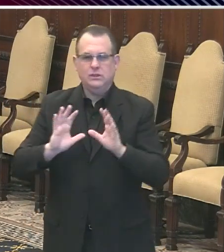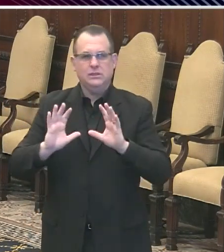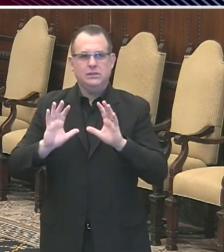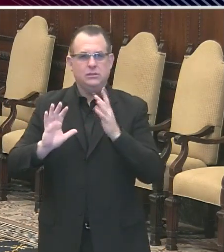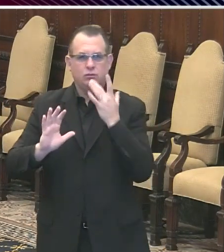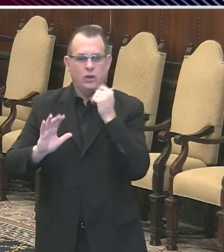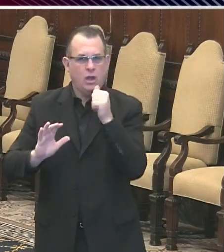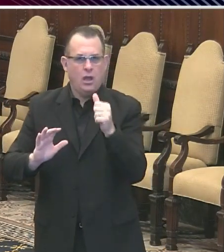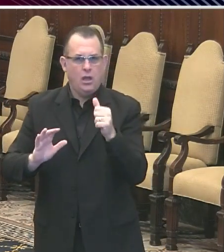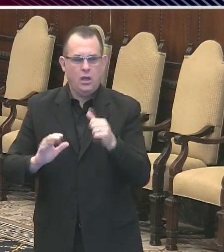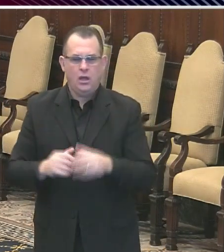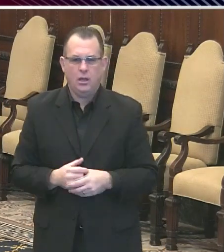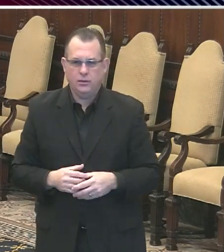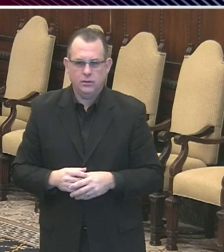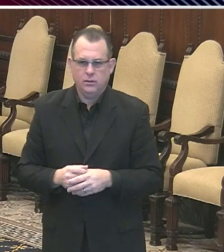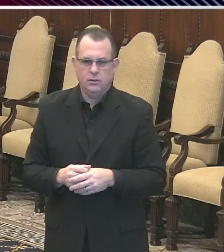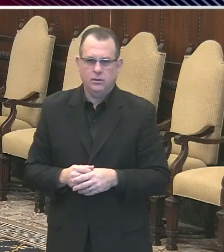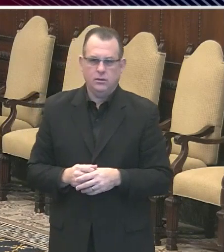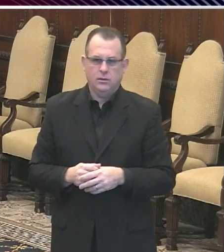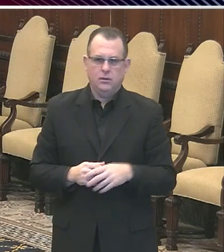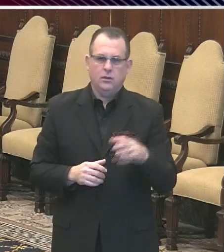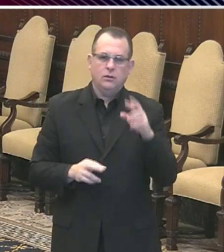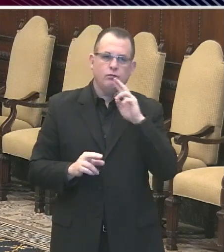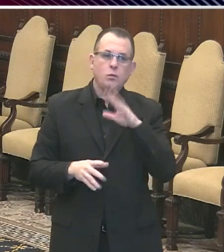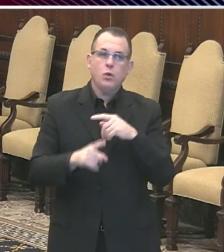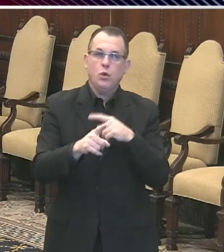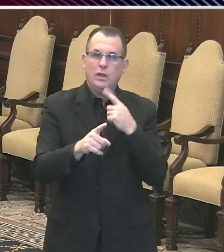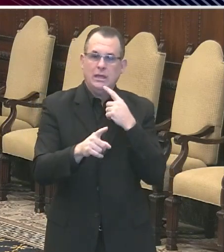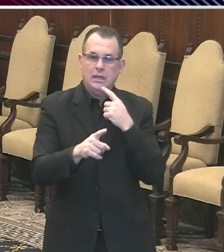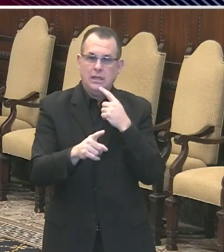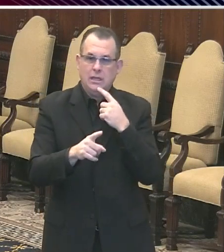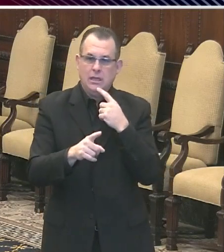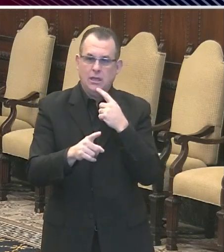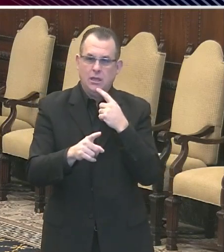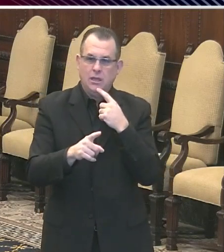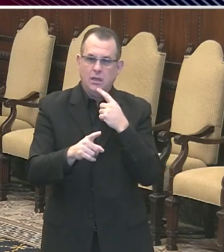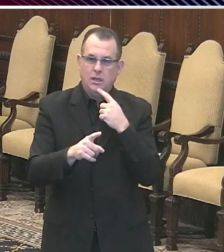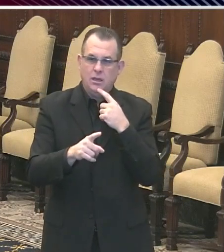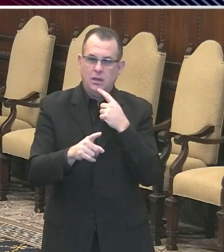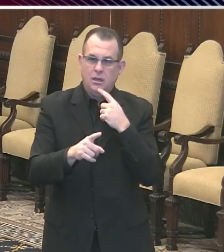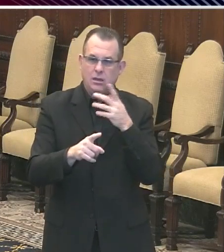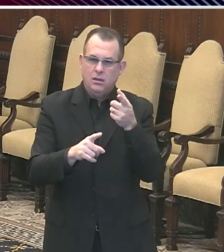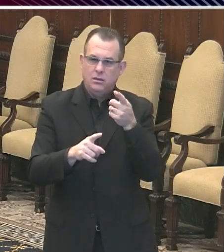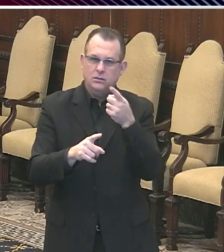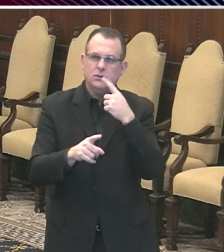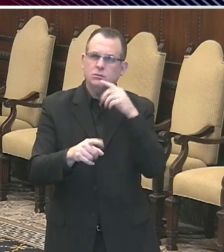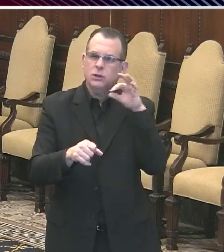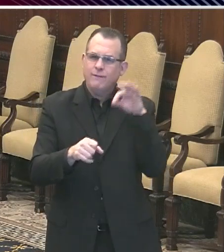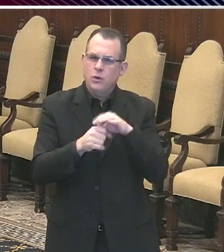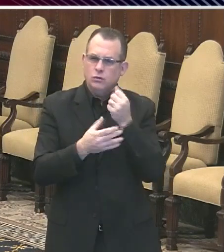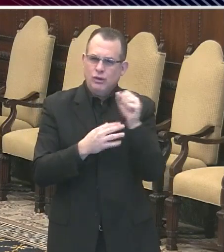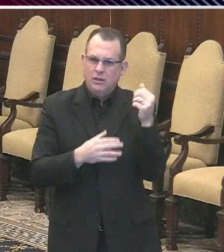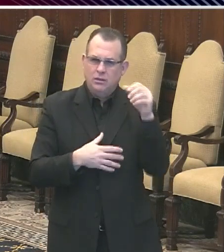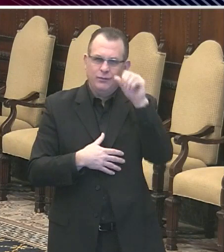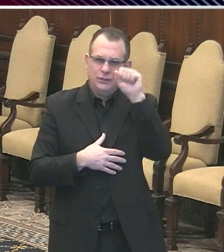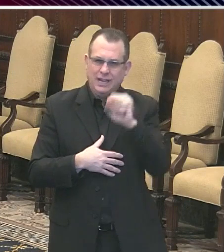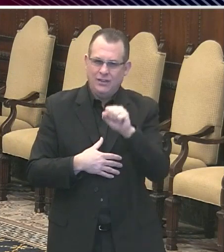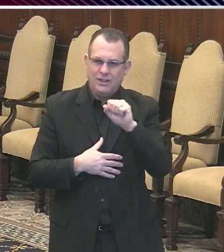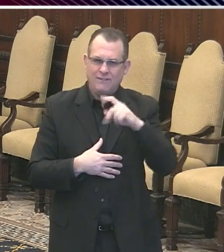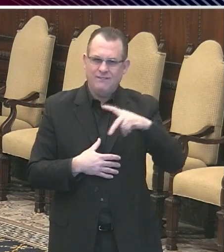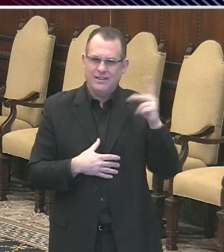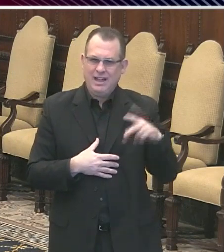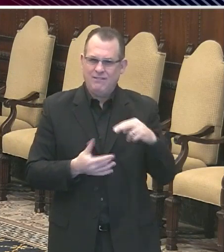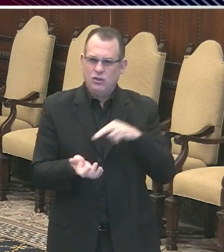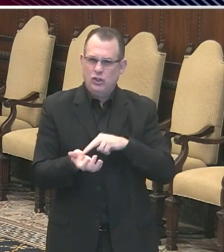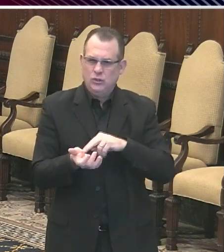I'm sure you're aware of the vote to strike at the South Philly nursing home with that. Have you, has the city